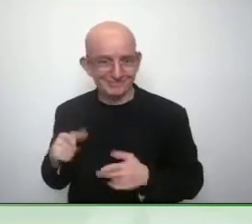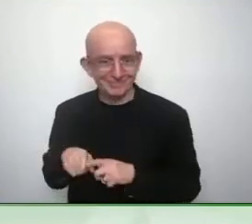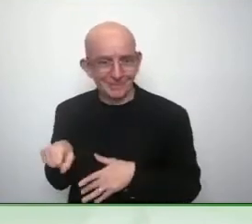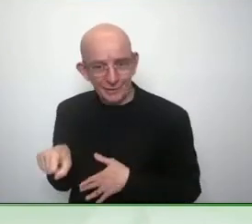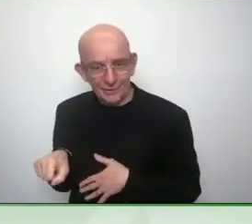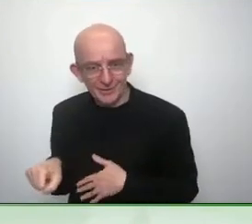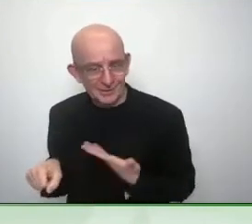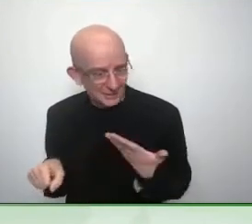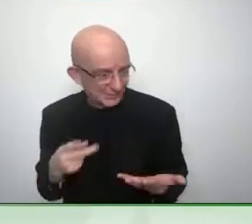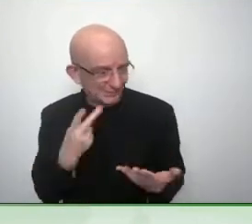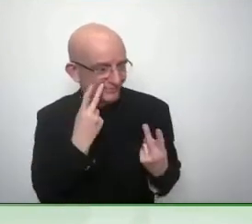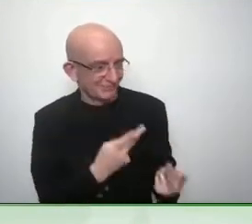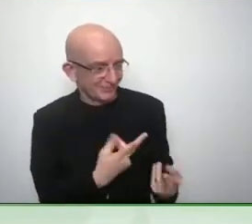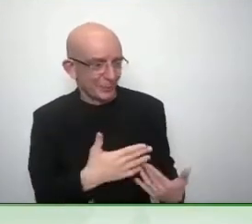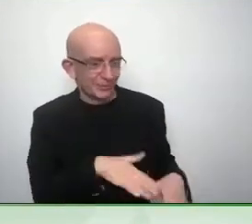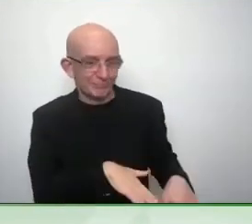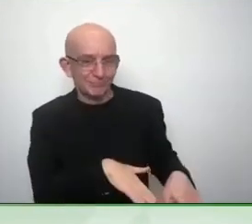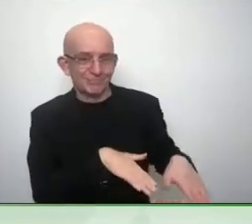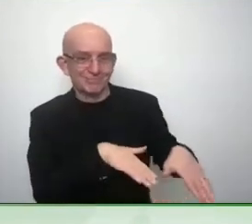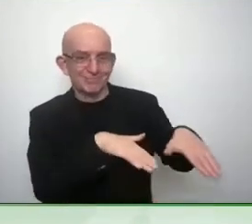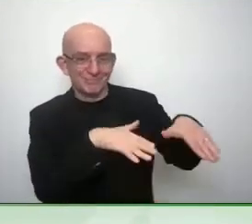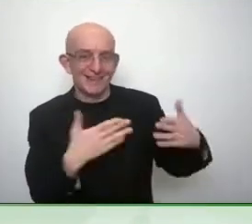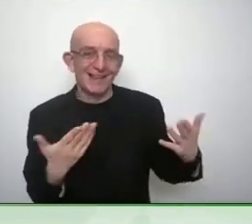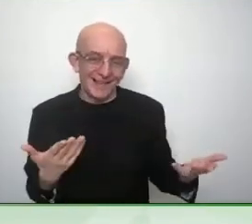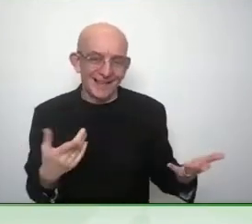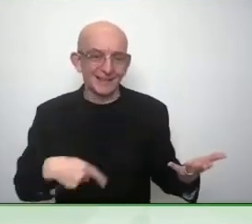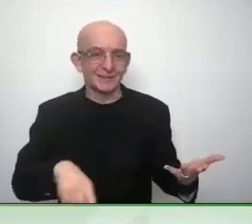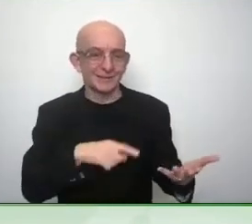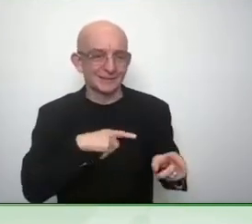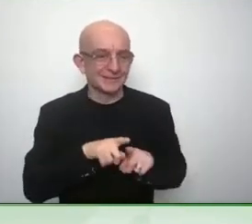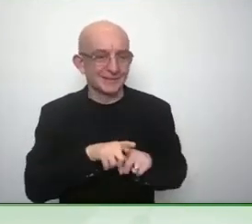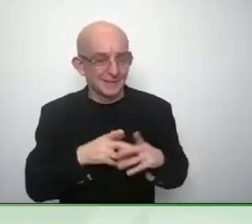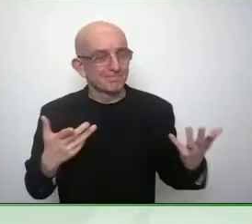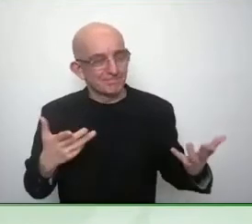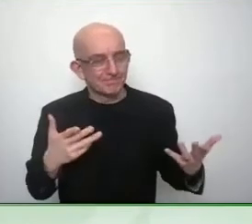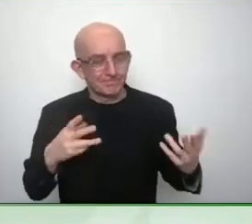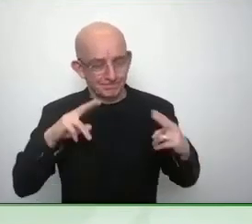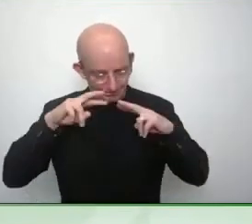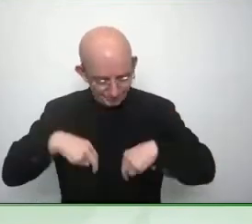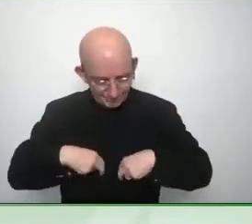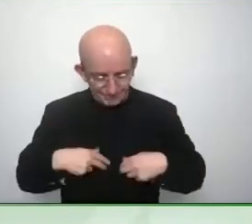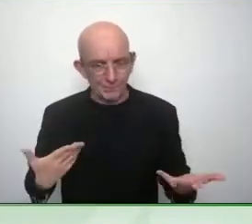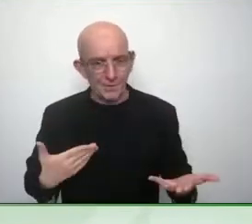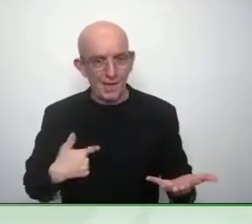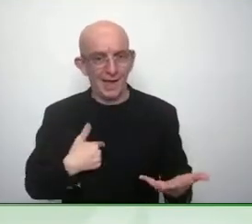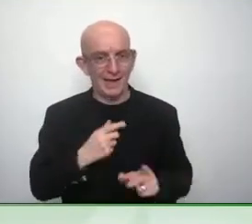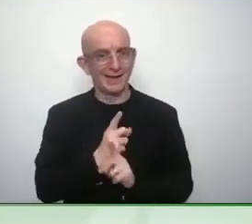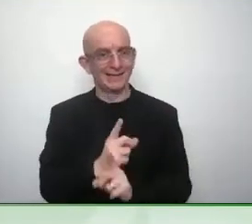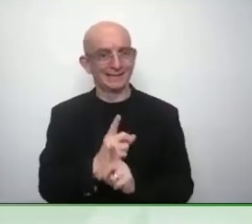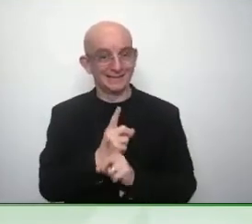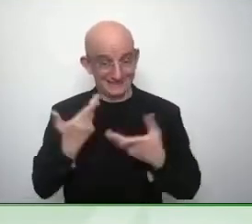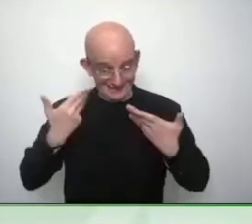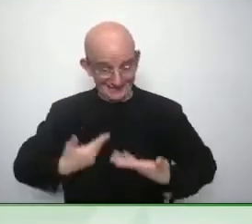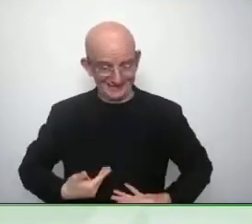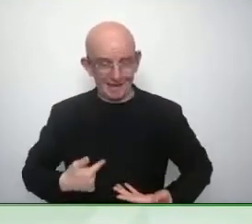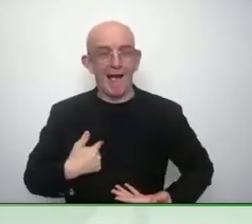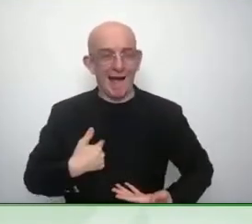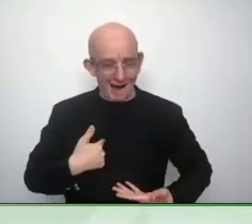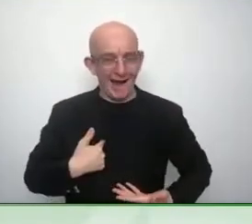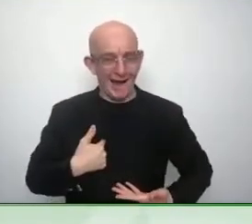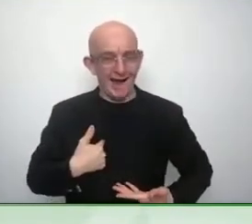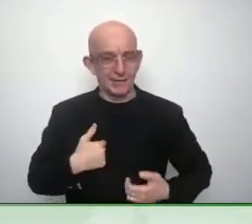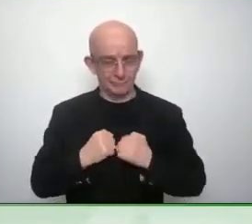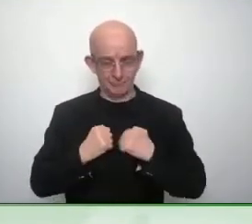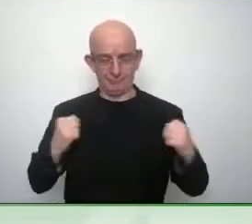Deborah don't tell people you're old don't well I'm 63 years old and maybe we need to focus on good